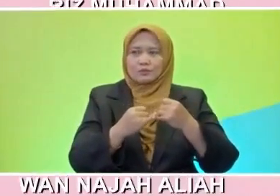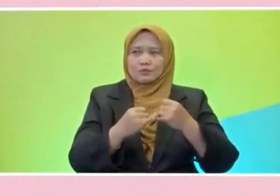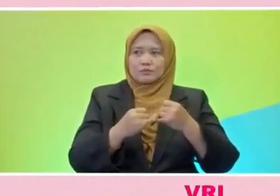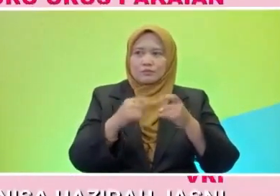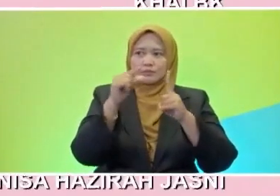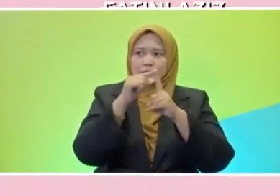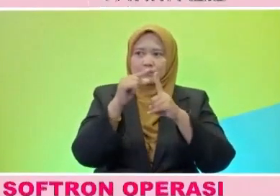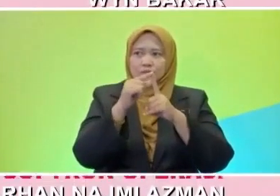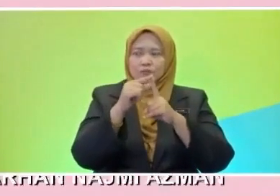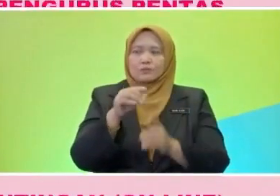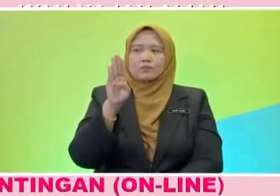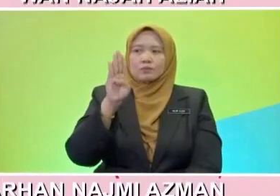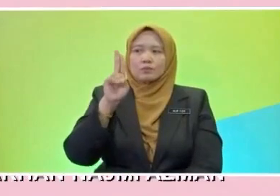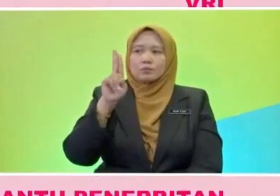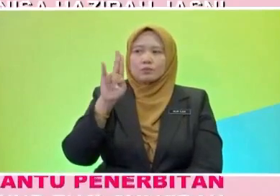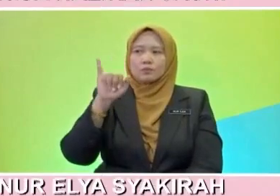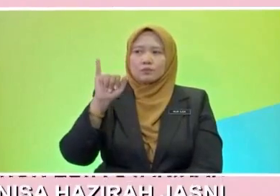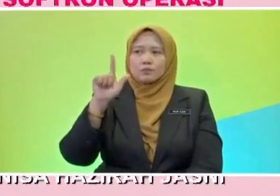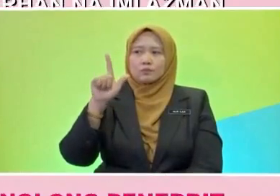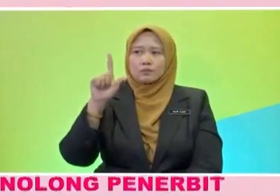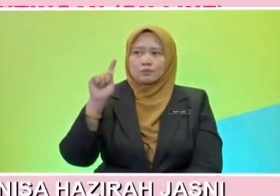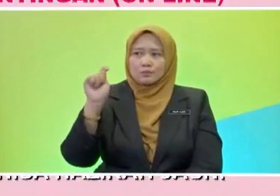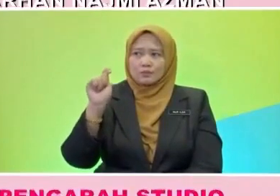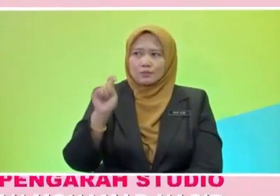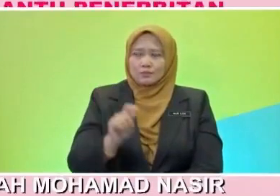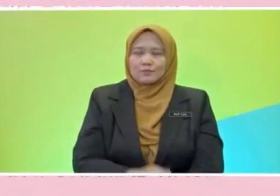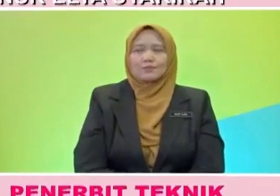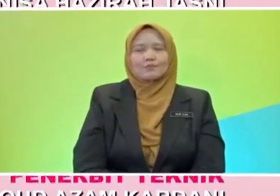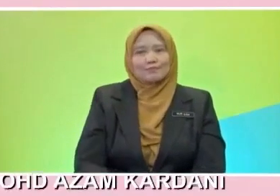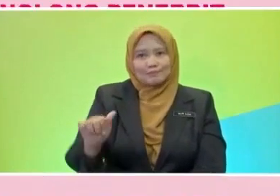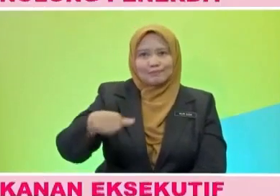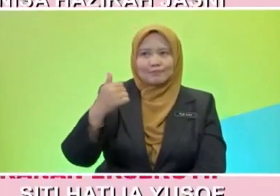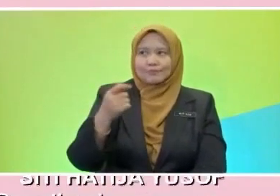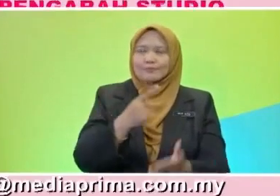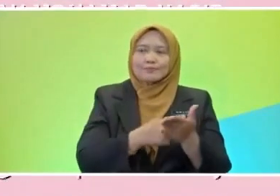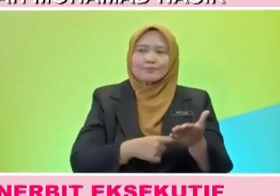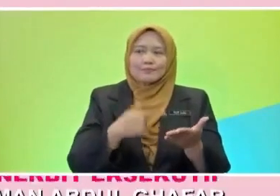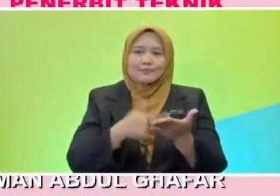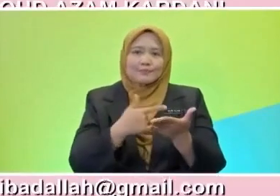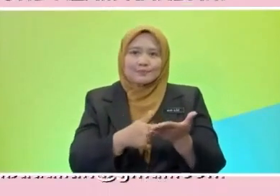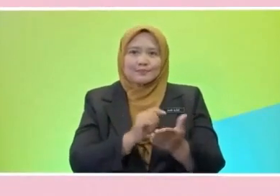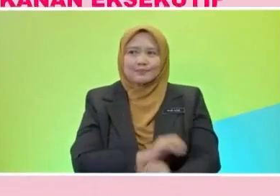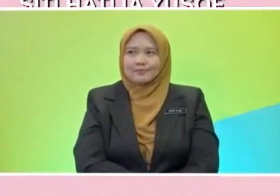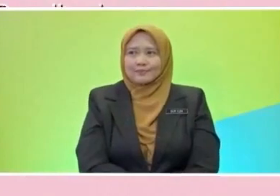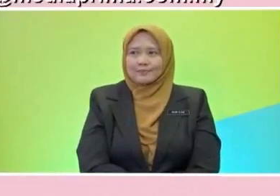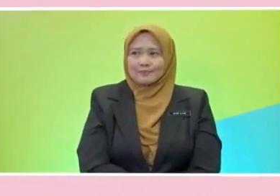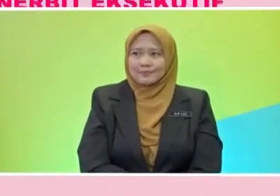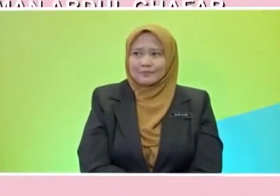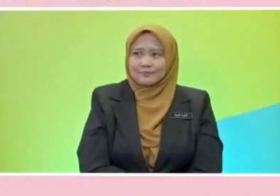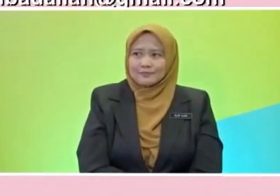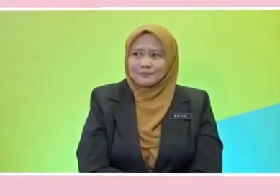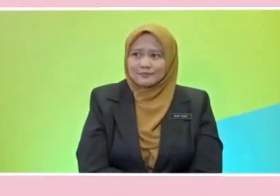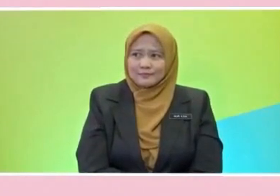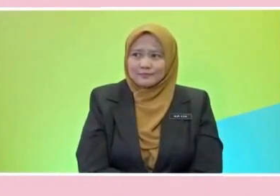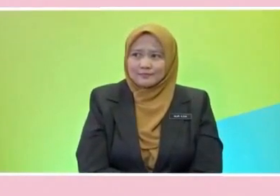built. So, B-U-I-L-T. Excellent. And what else? You have nine more to find. Hidden, hidden